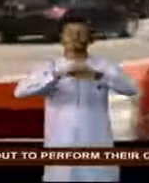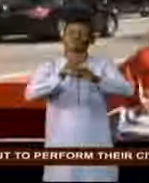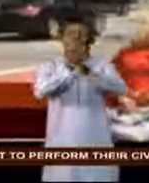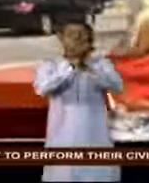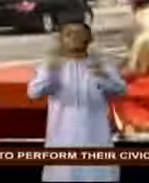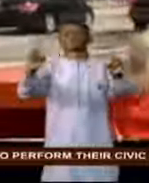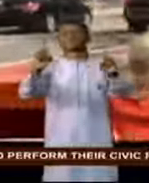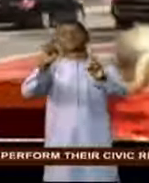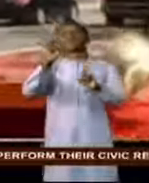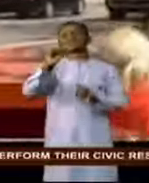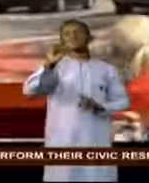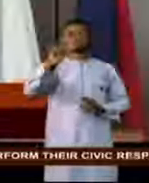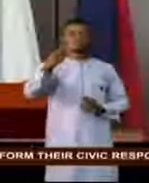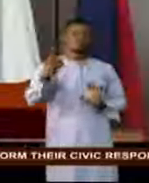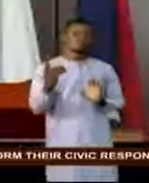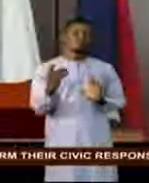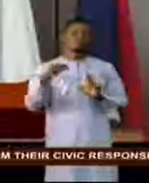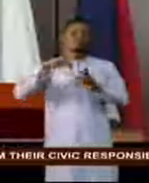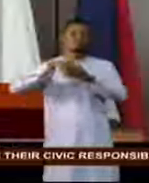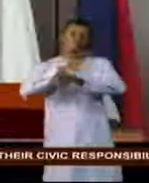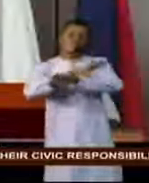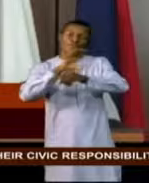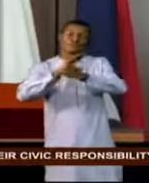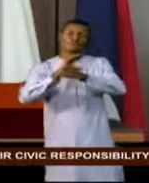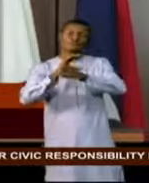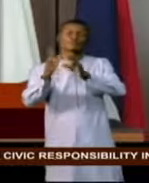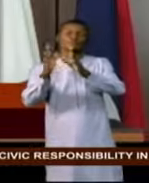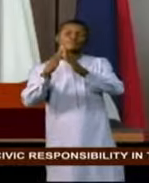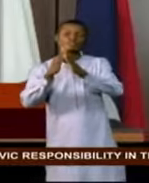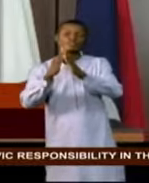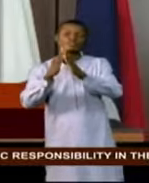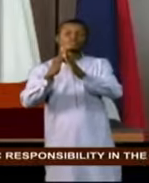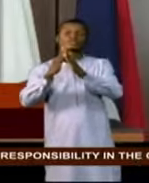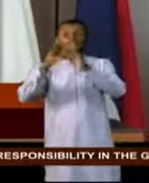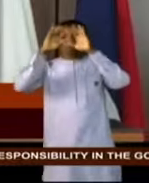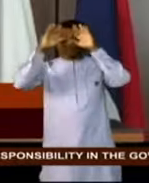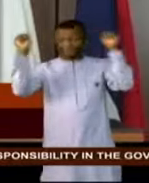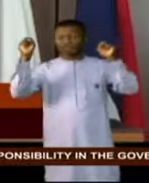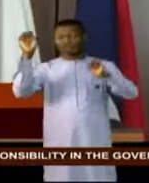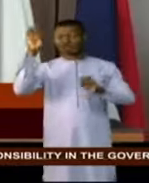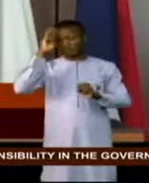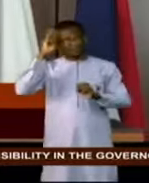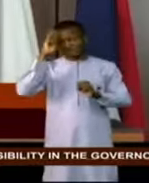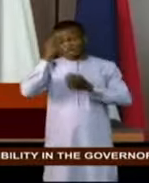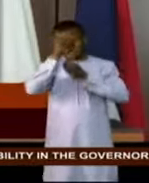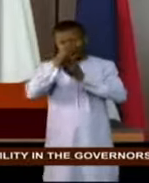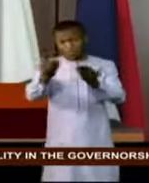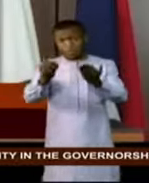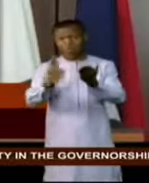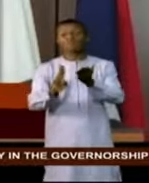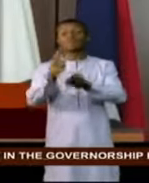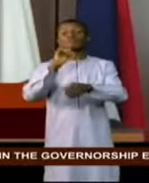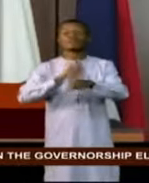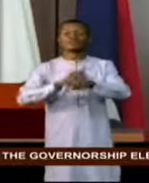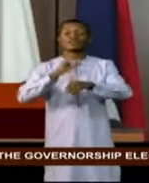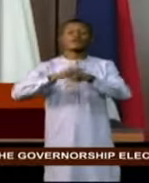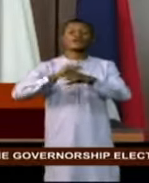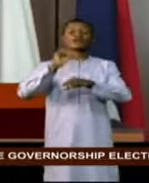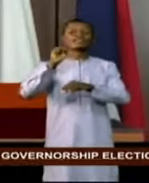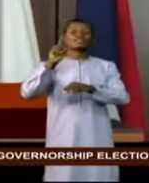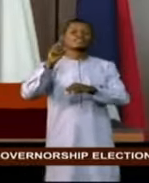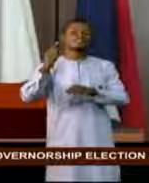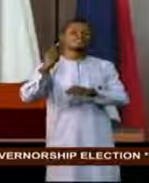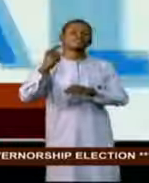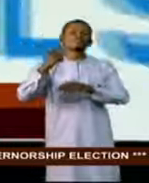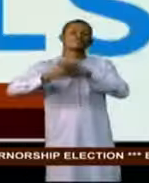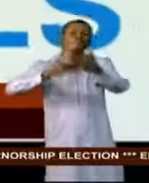SDGs. In his video message to the meeting, President Mohamed Buhari gives an update on SDG progress in the